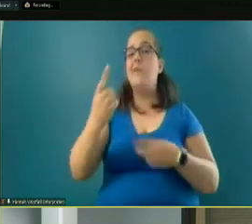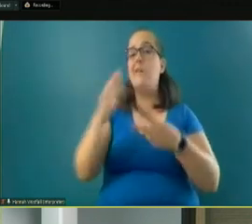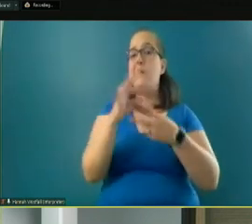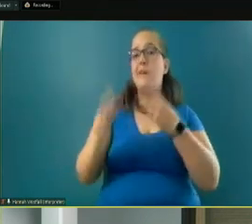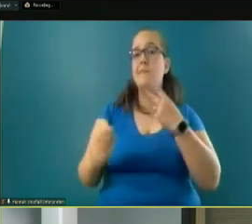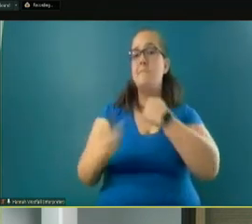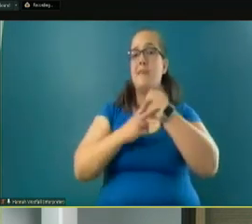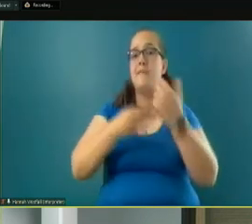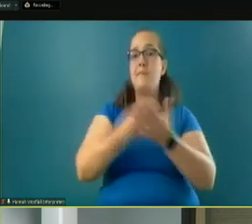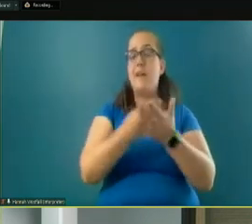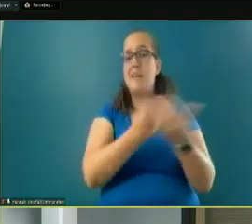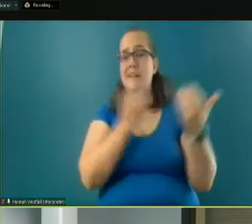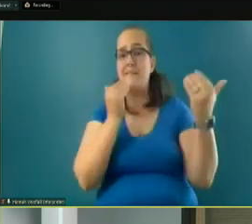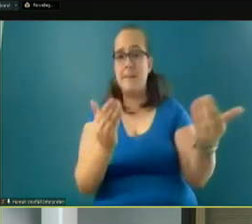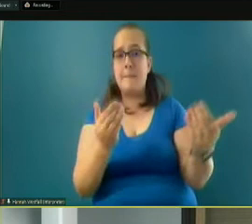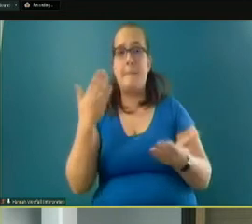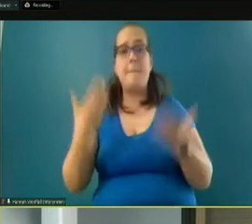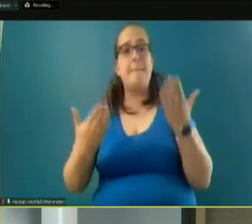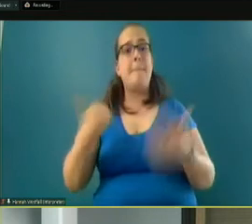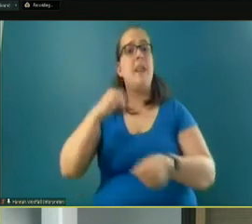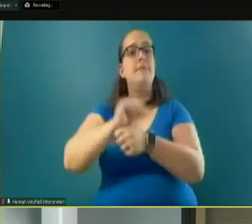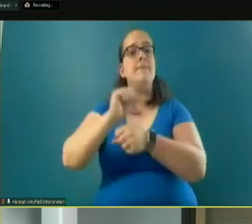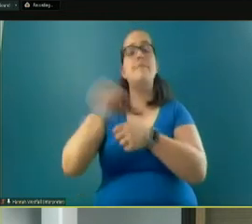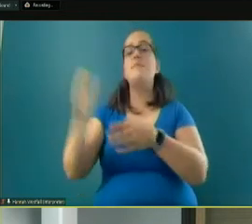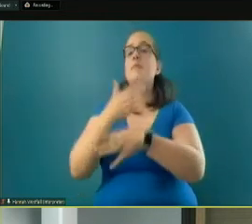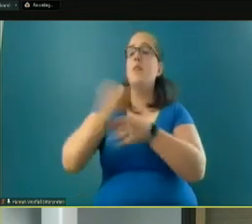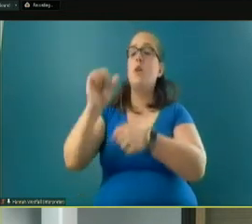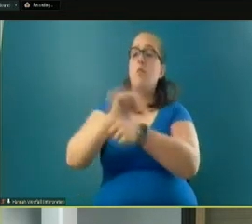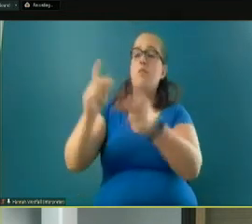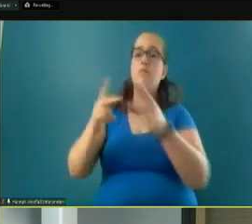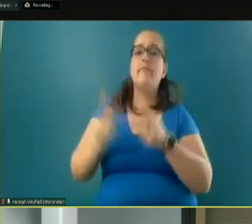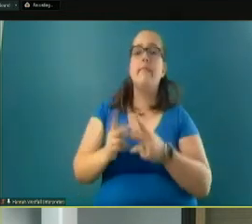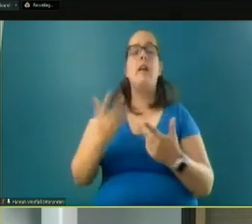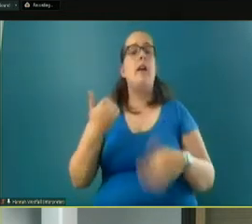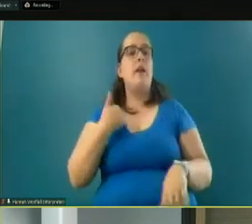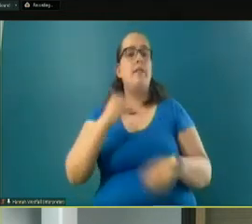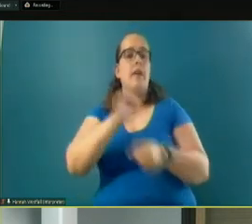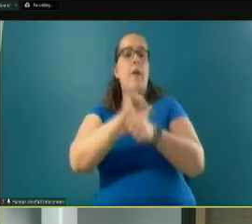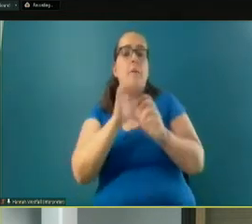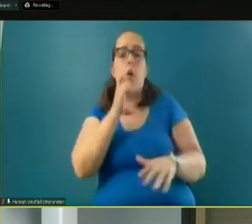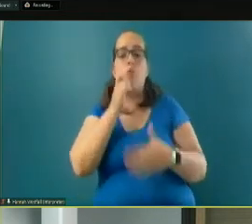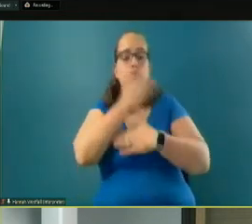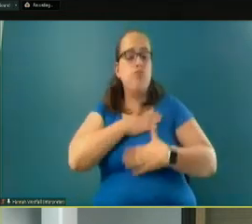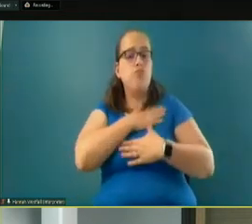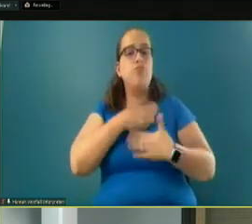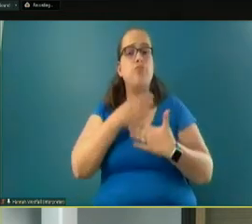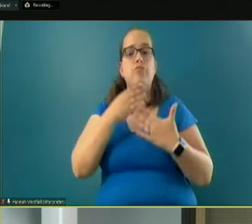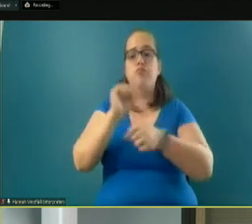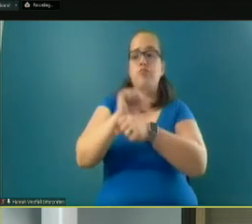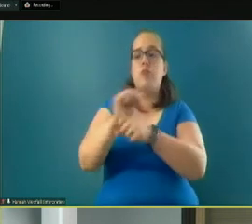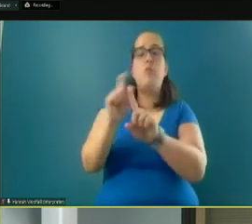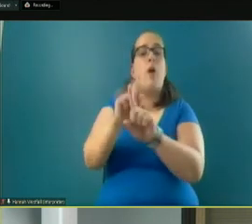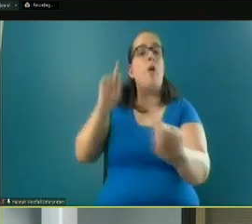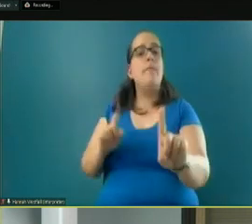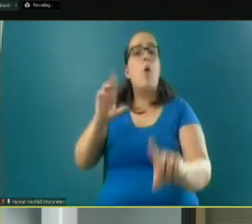money going forward may be to have employees share workstations, to have employees who enjoy and appreciate working remotely or